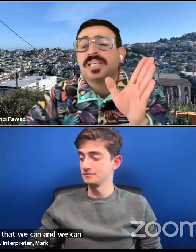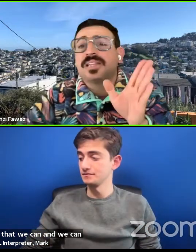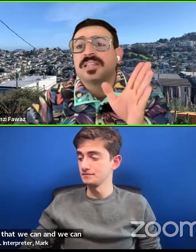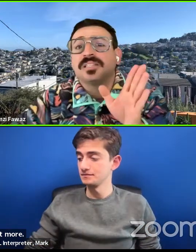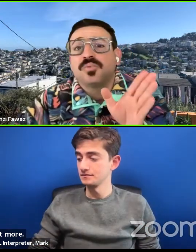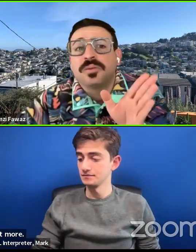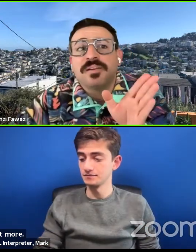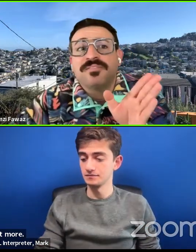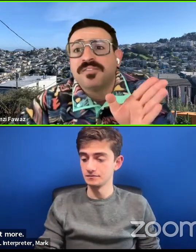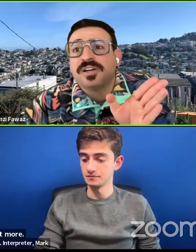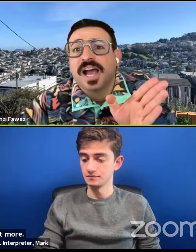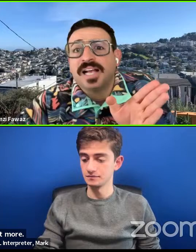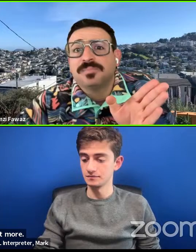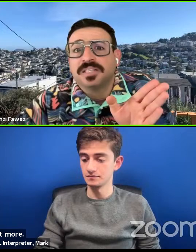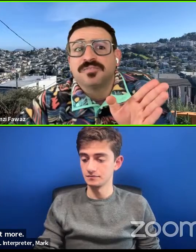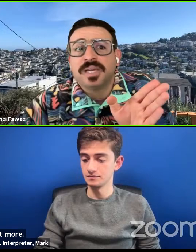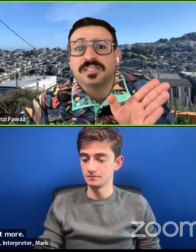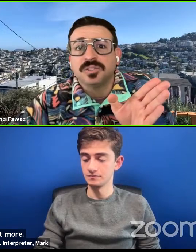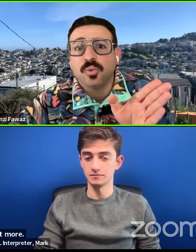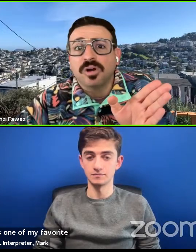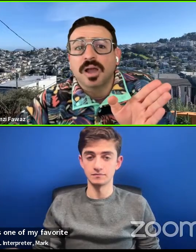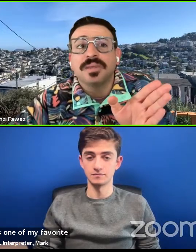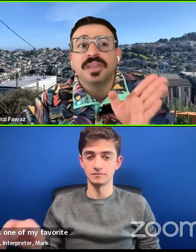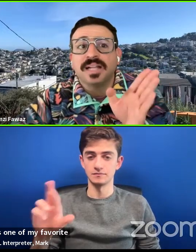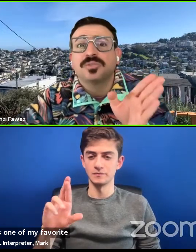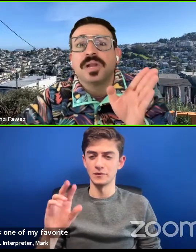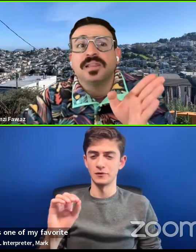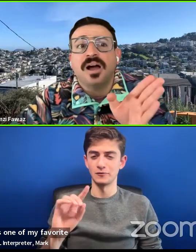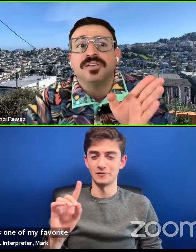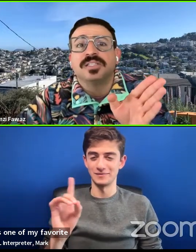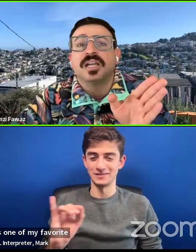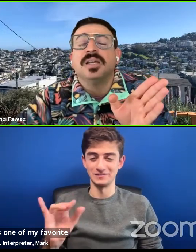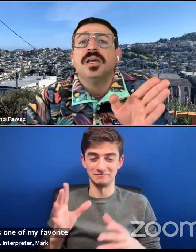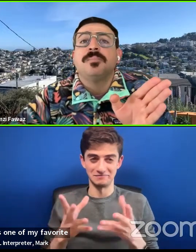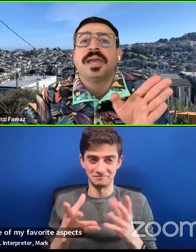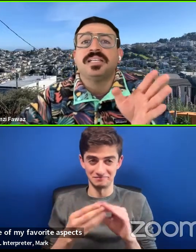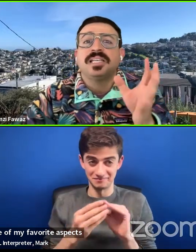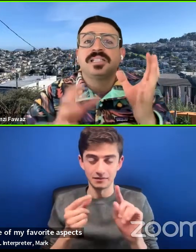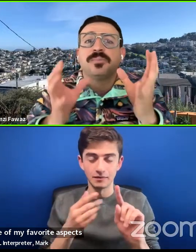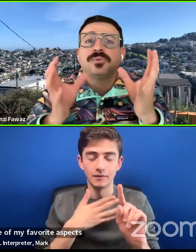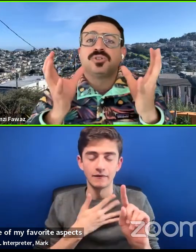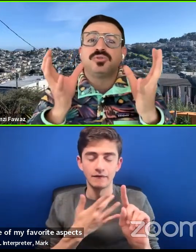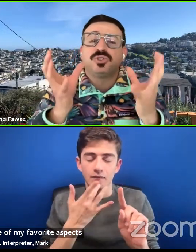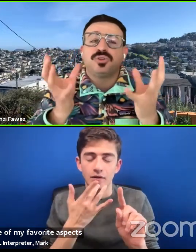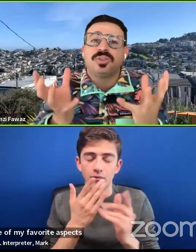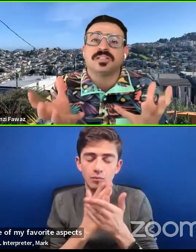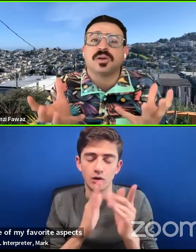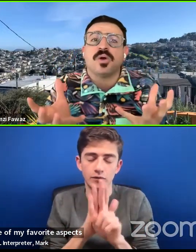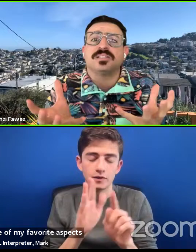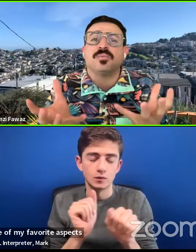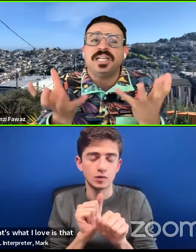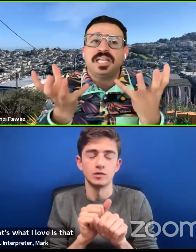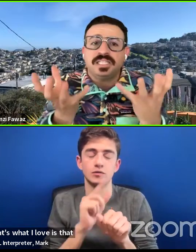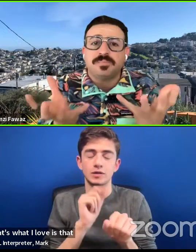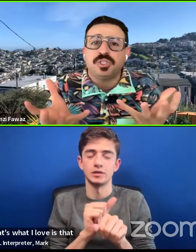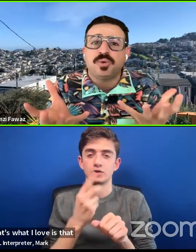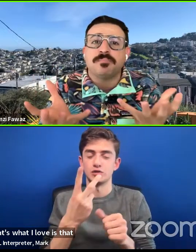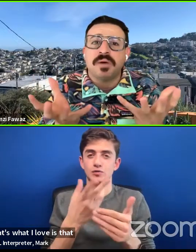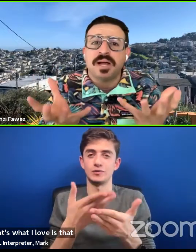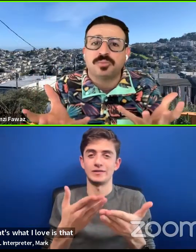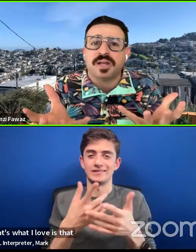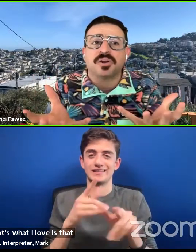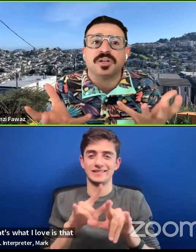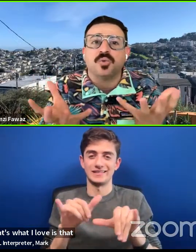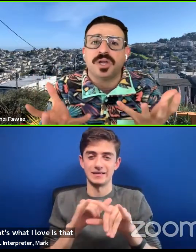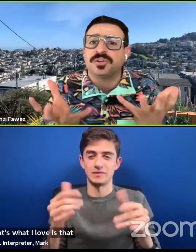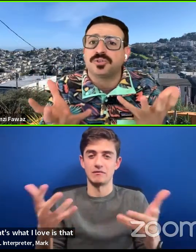I just want to say that this is one of my favorite aspects of Paisley's work. I mean, that's what I love is that Paisley is able to do two things at once that we need to